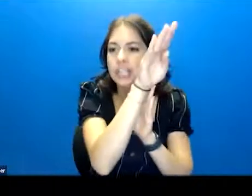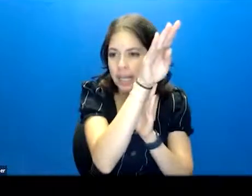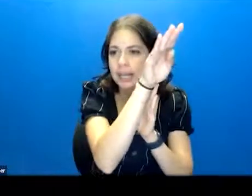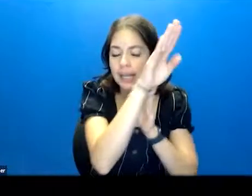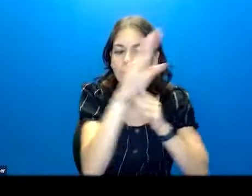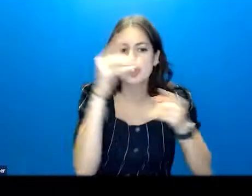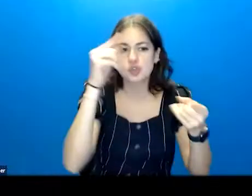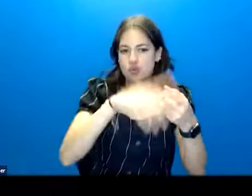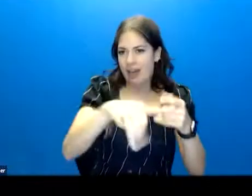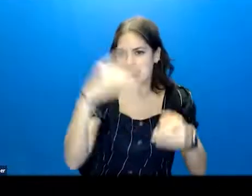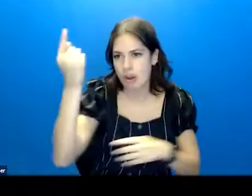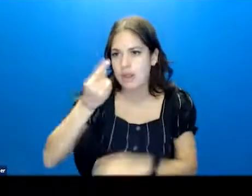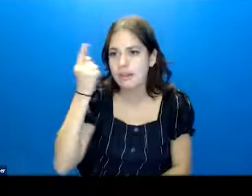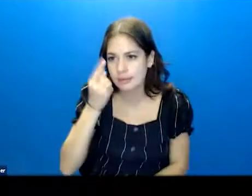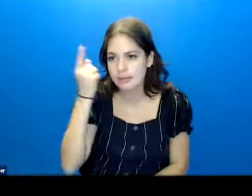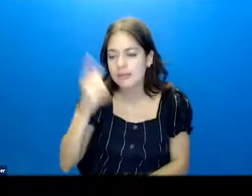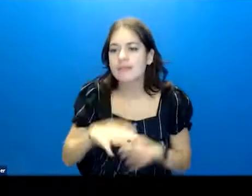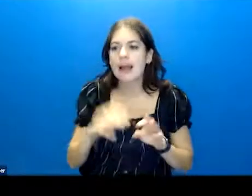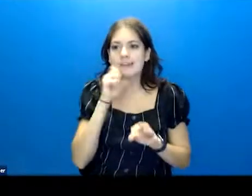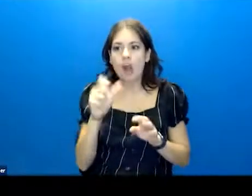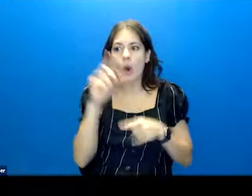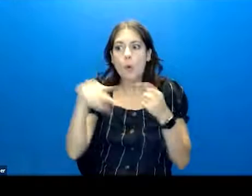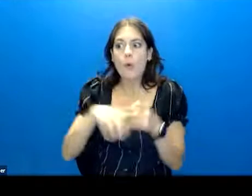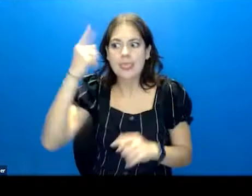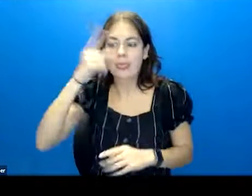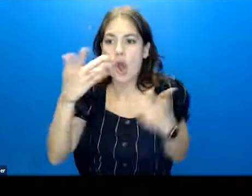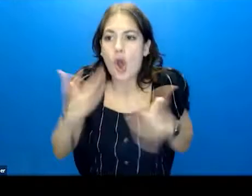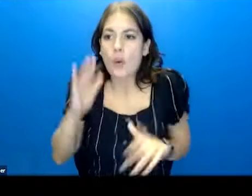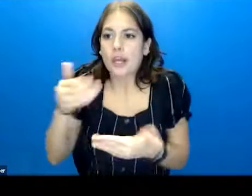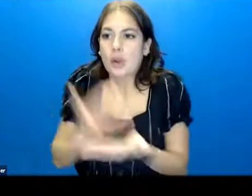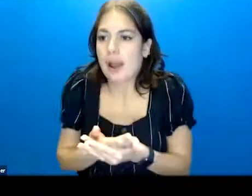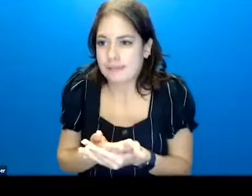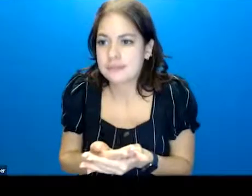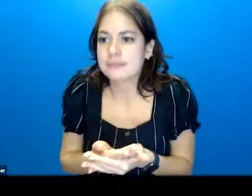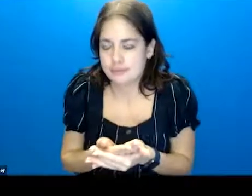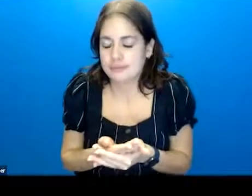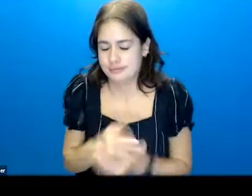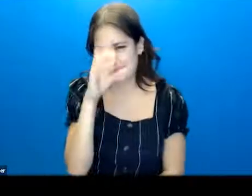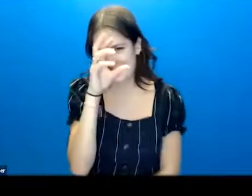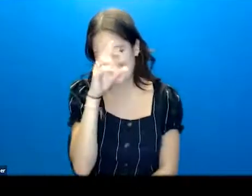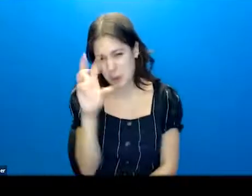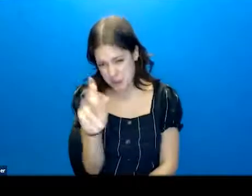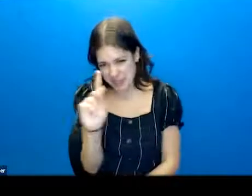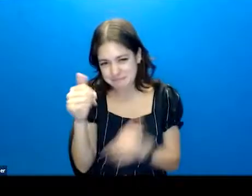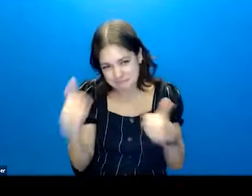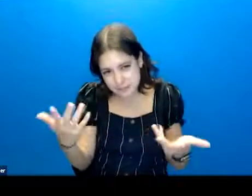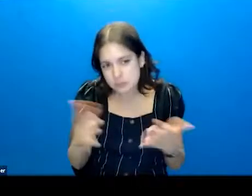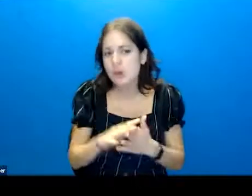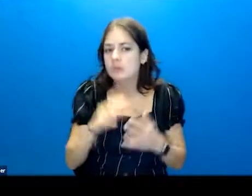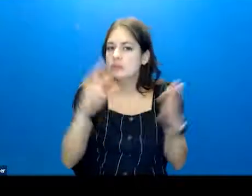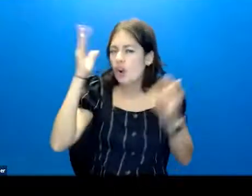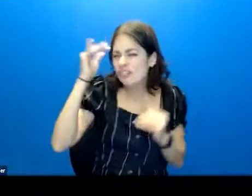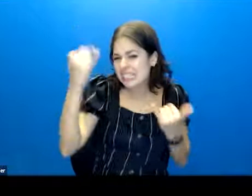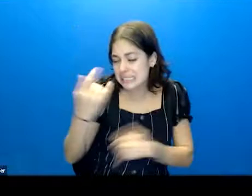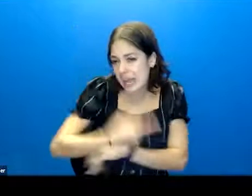that thought, not when the thought is there. Okay. So hopefully today you'll